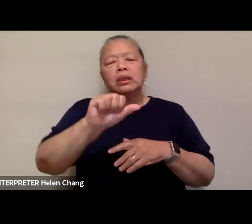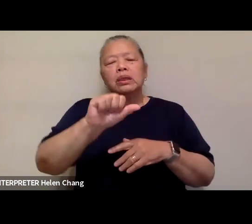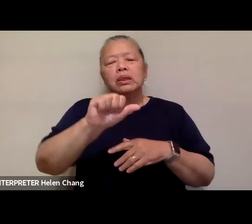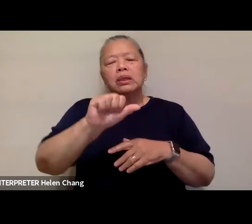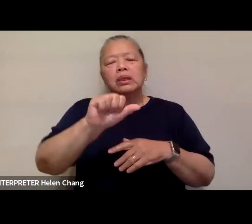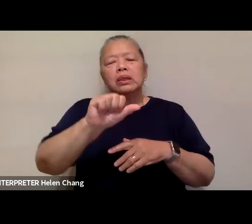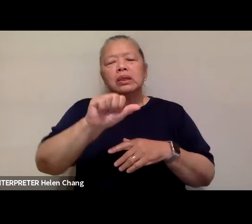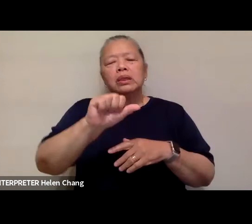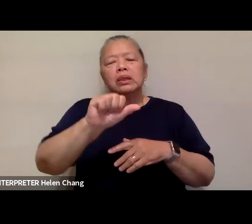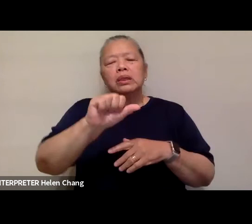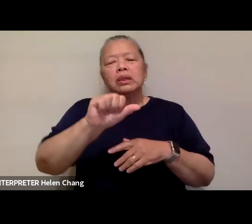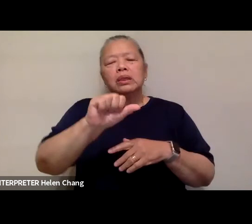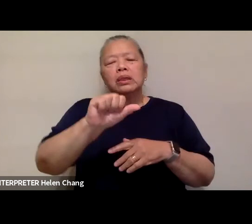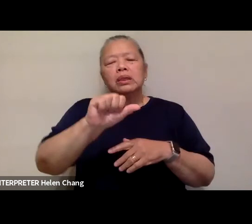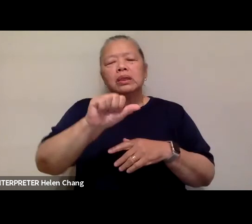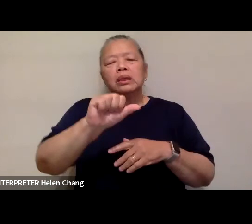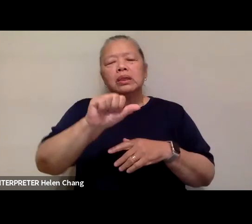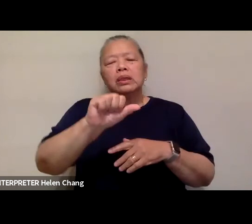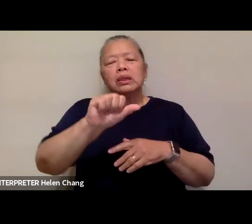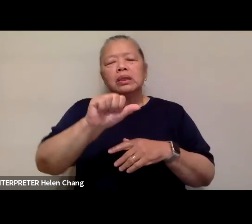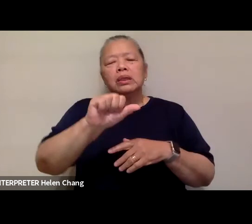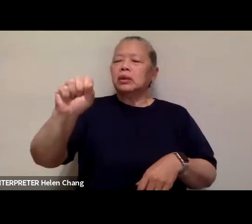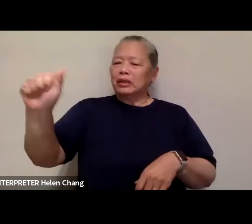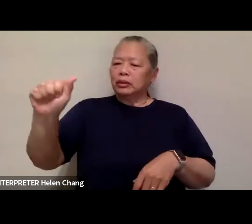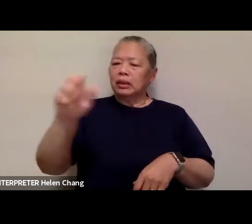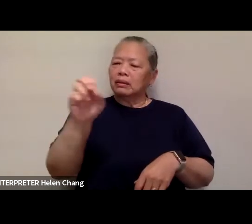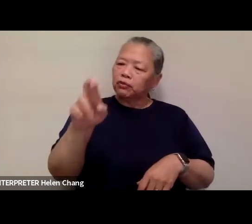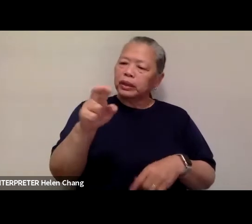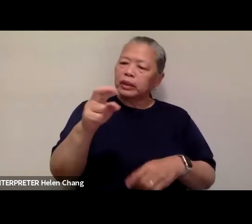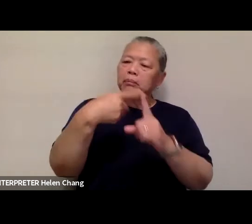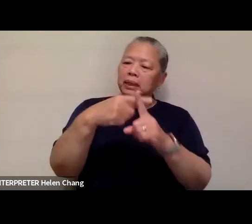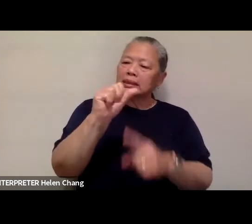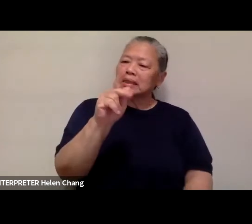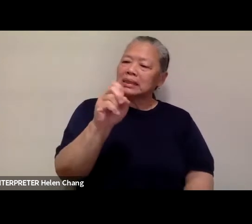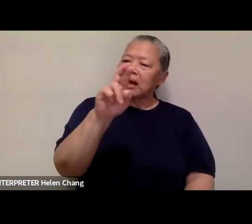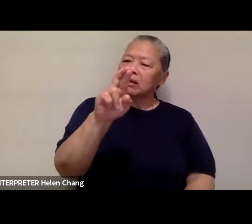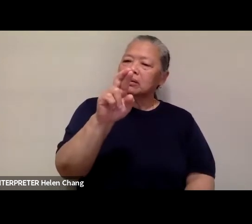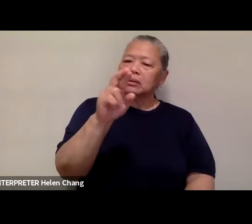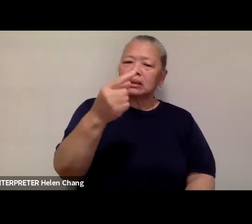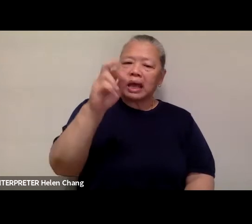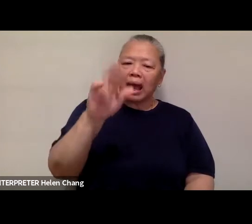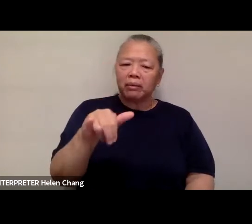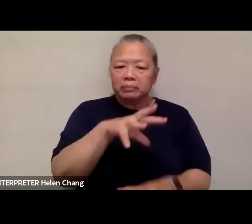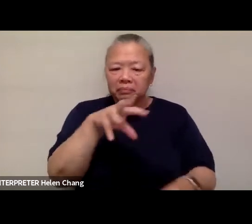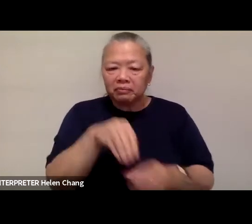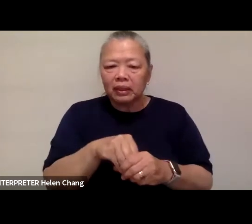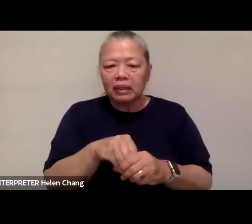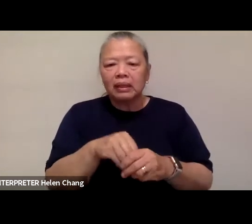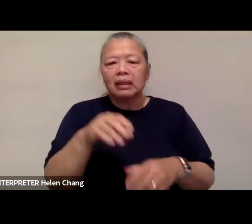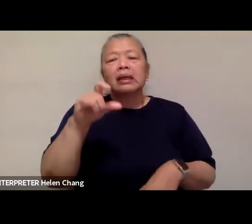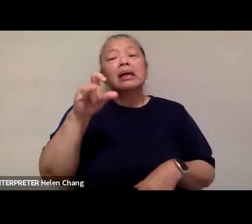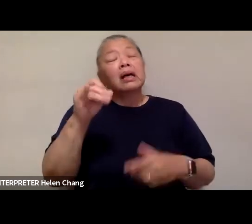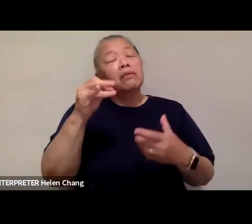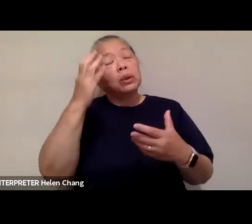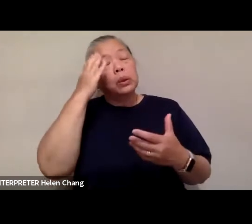the Smithsonian Associates, and the Freer and Sackler Galleries. And if you'd like more information about how you can support all three of